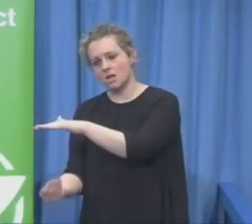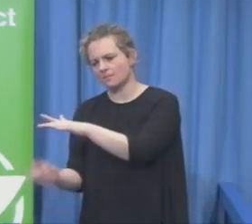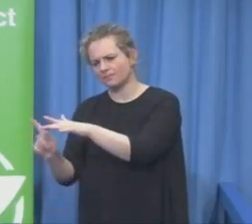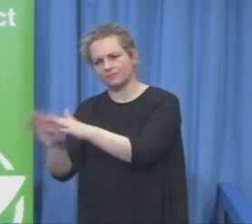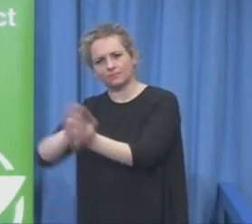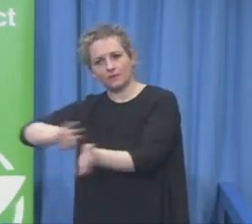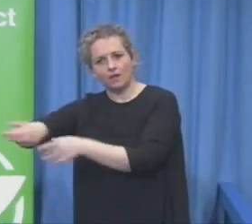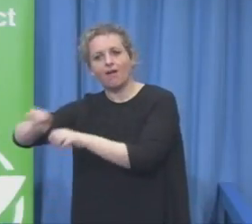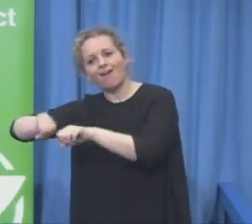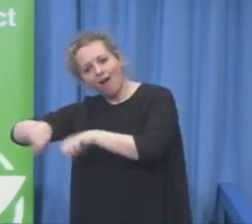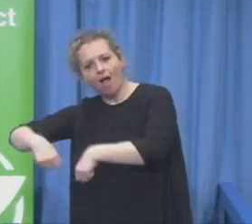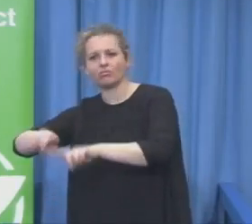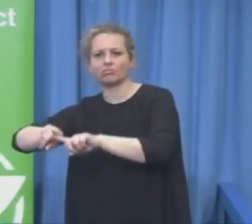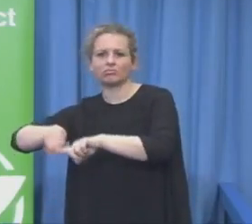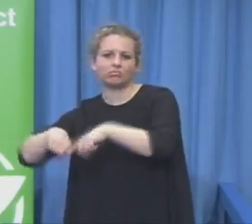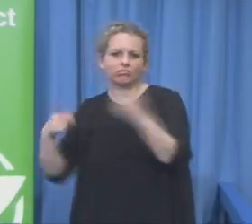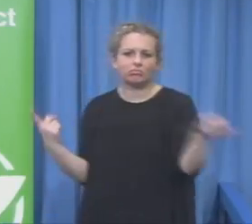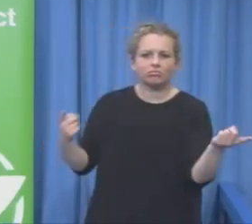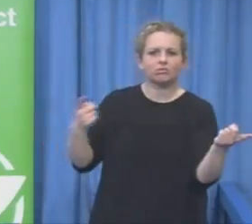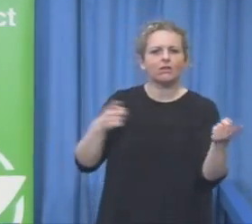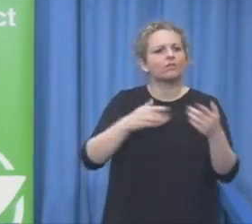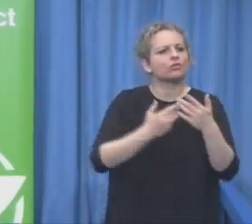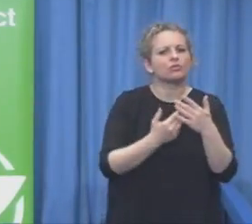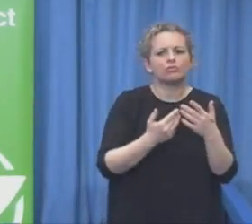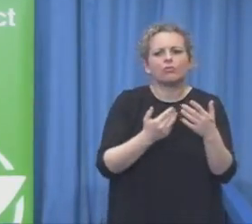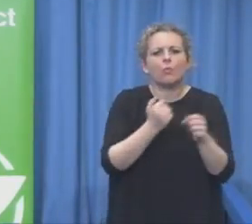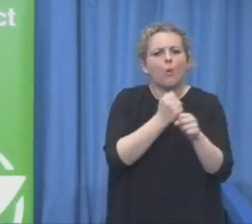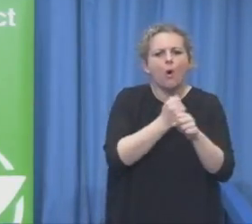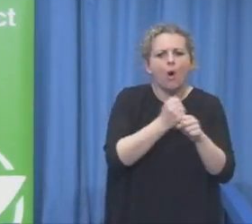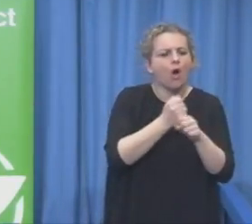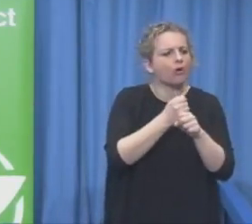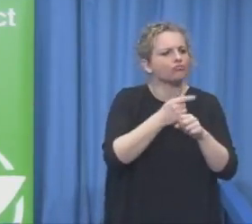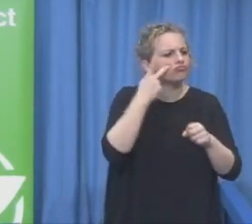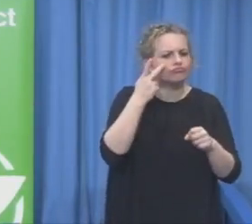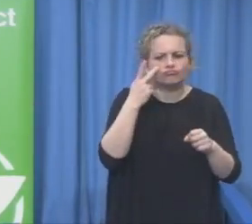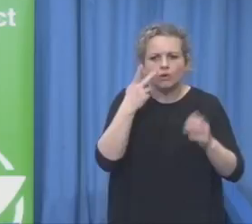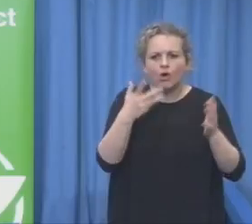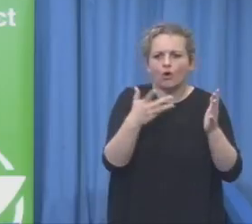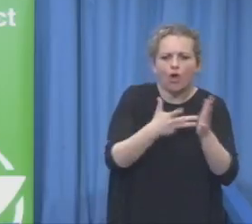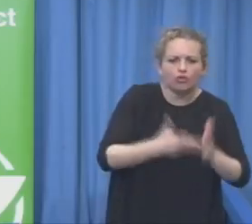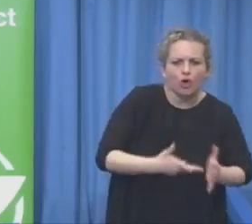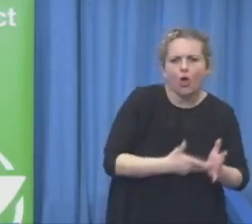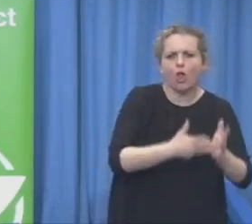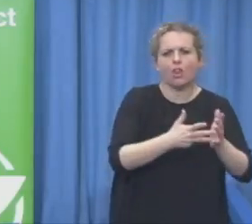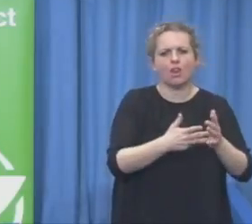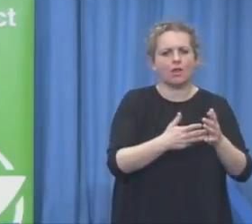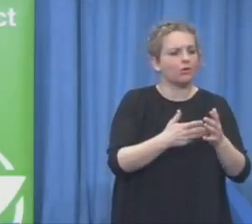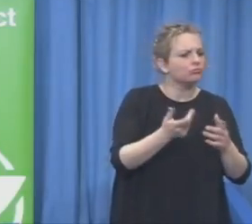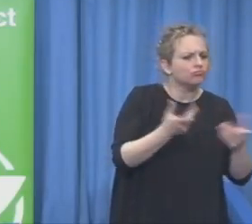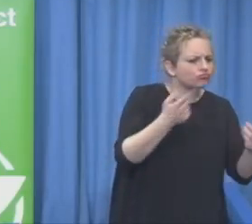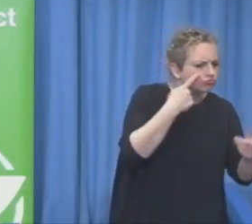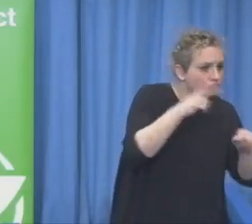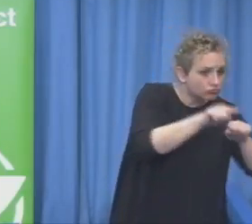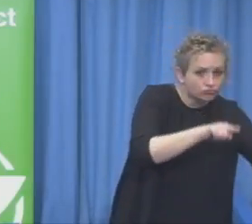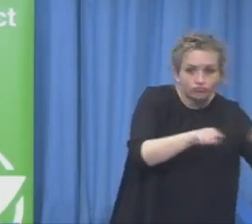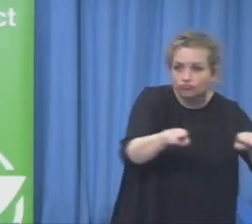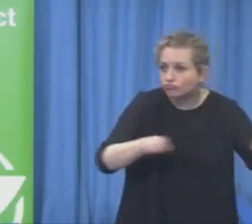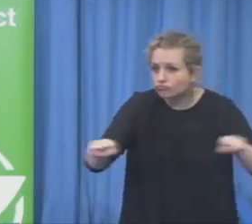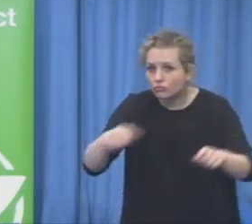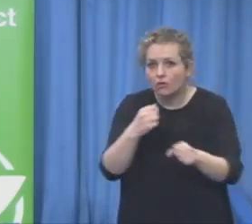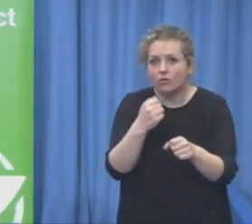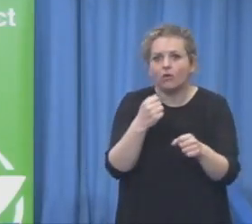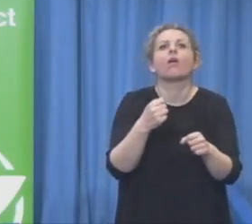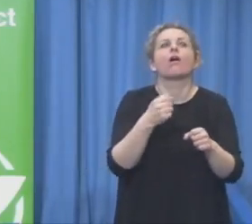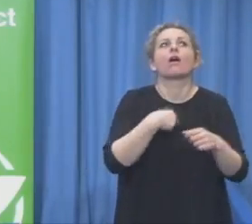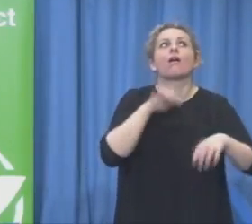All you need is to provide good tools, so that the person